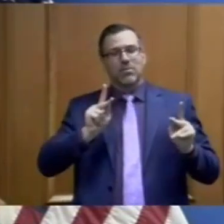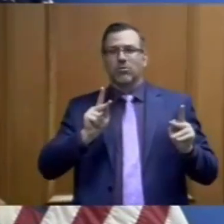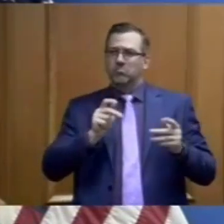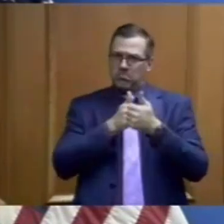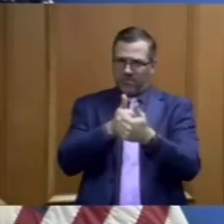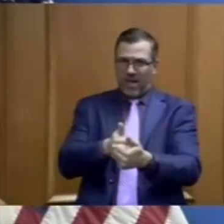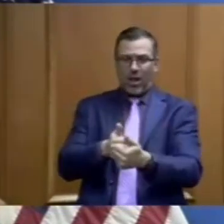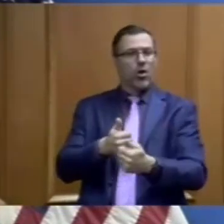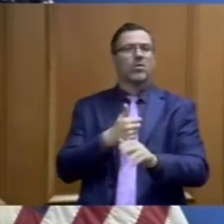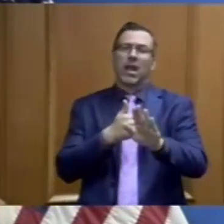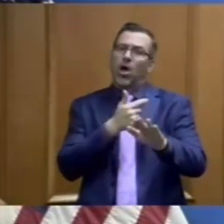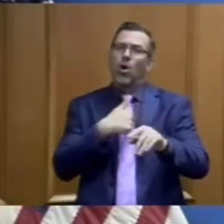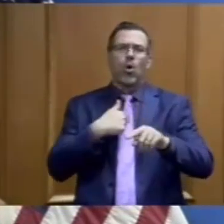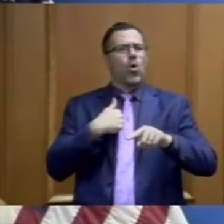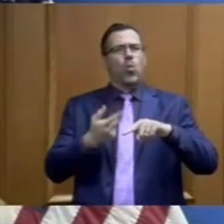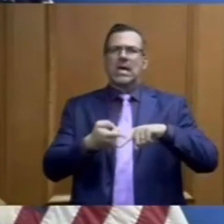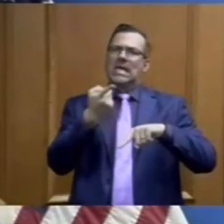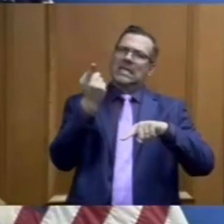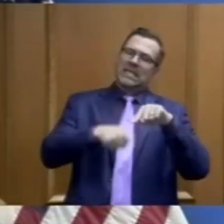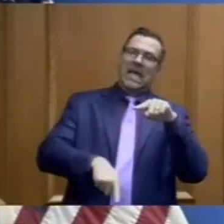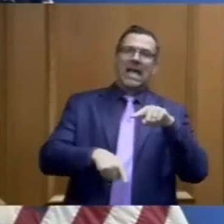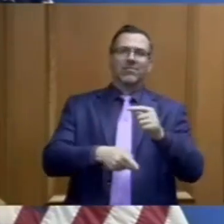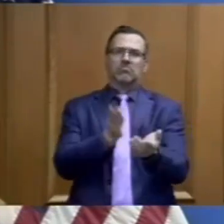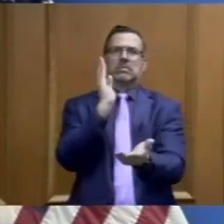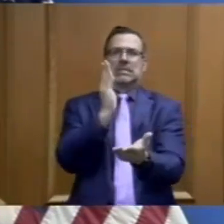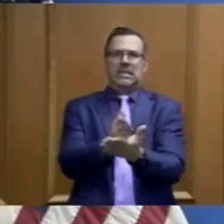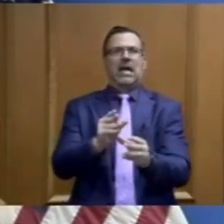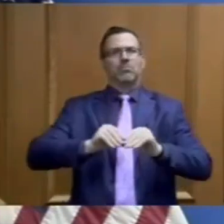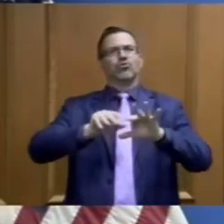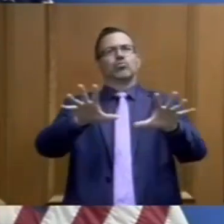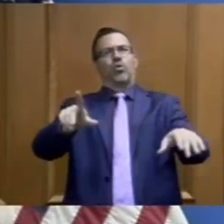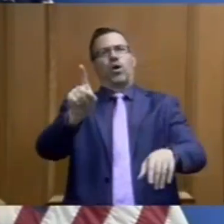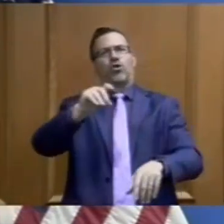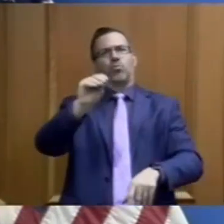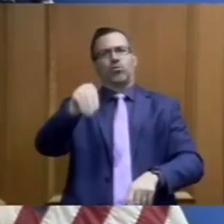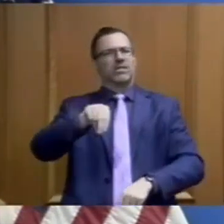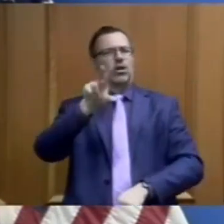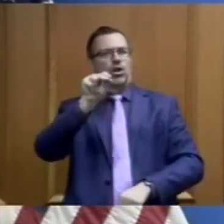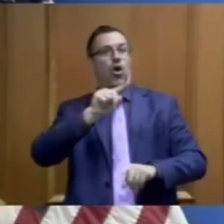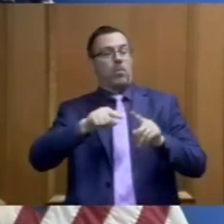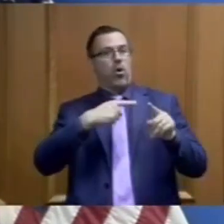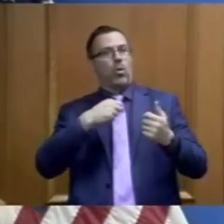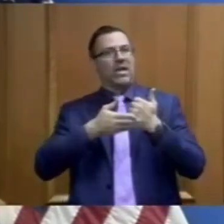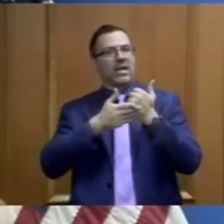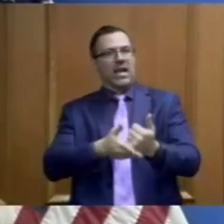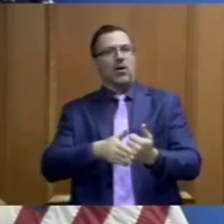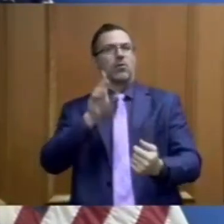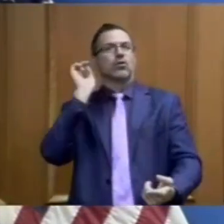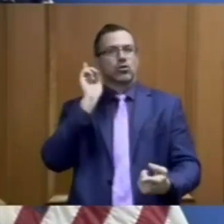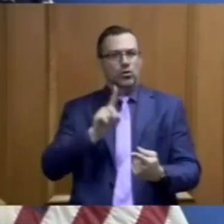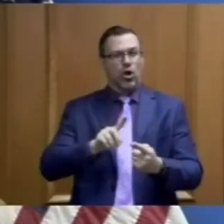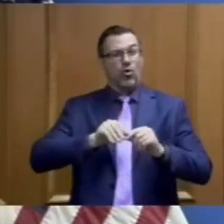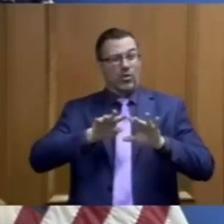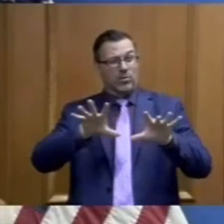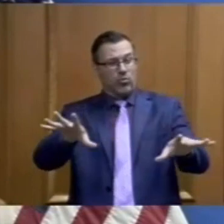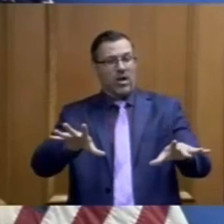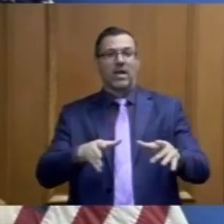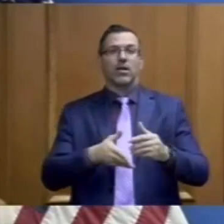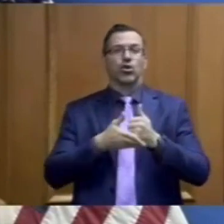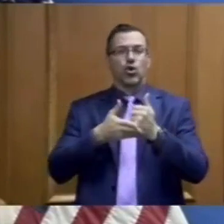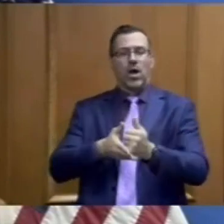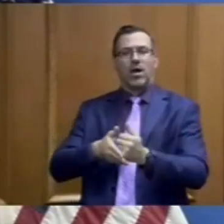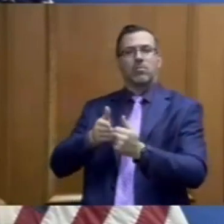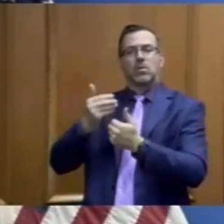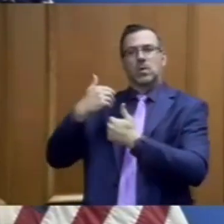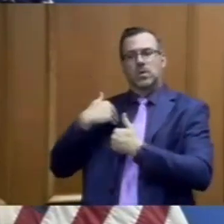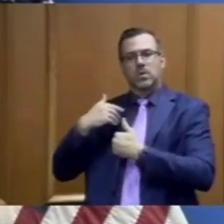entirely stop it, but to slow it to a point that we can manage that spread, have the capacity on our health care system to take